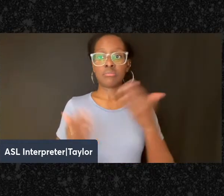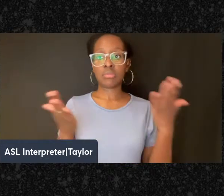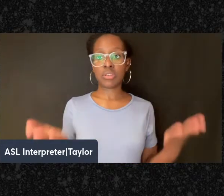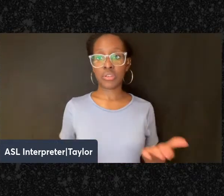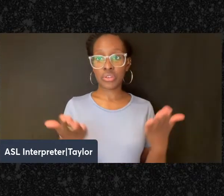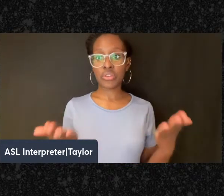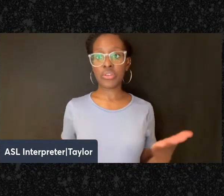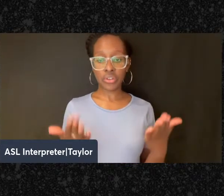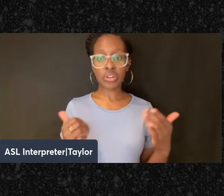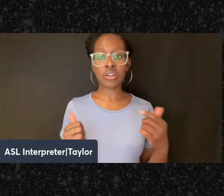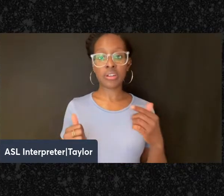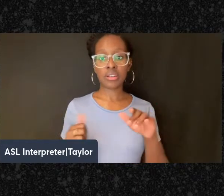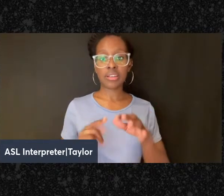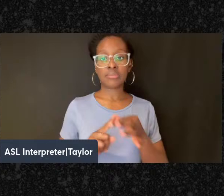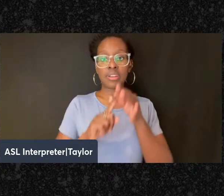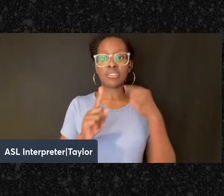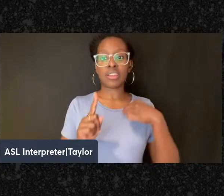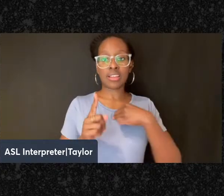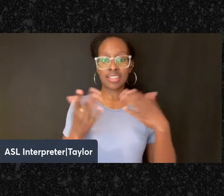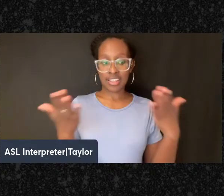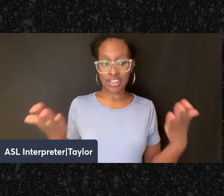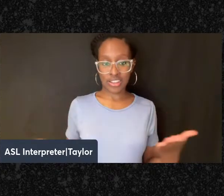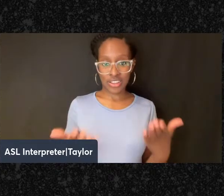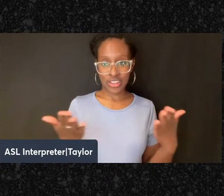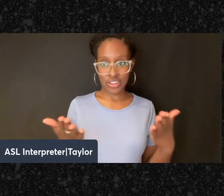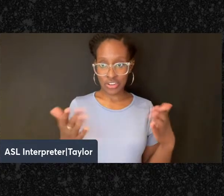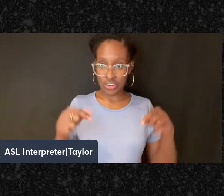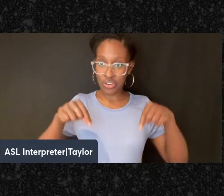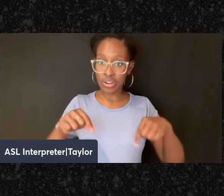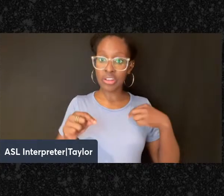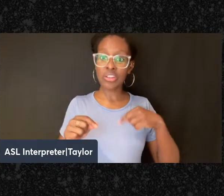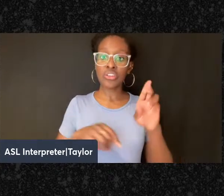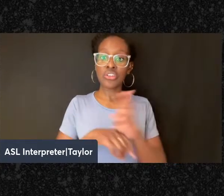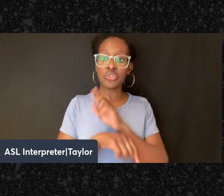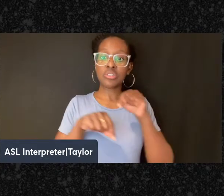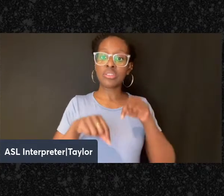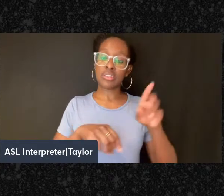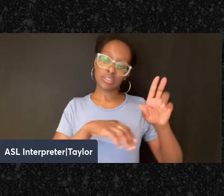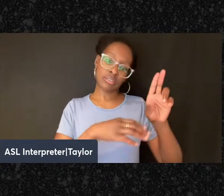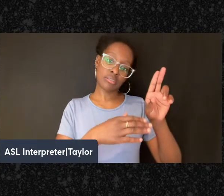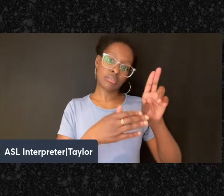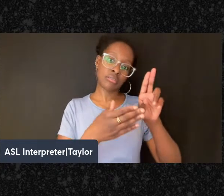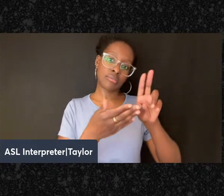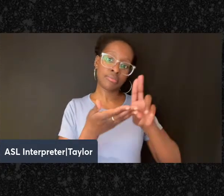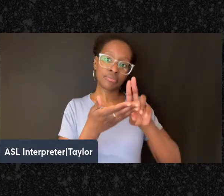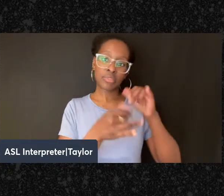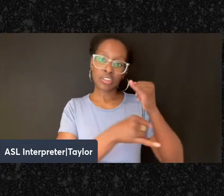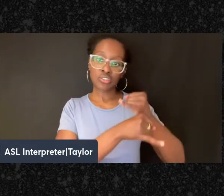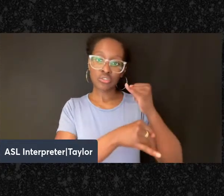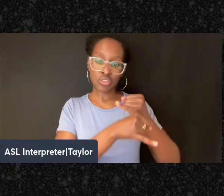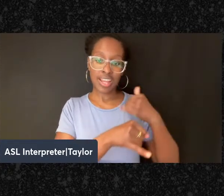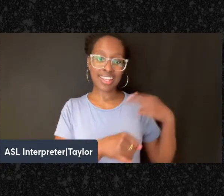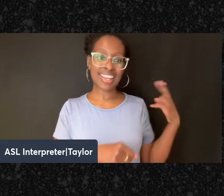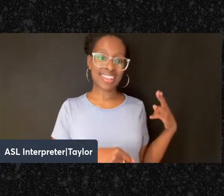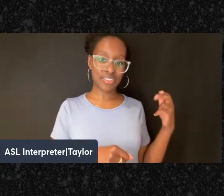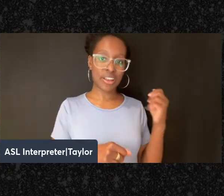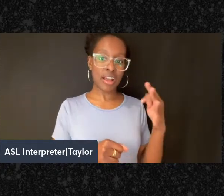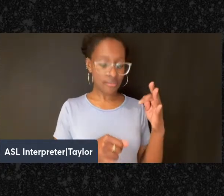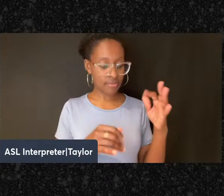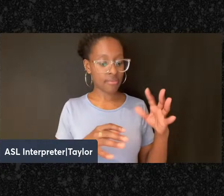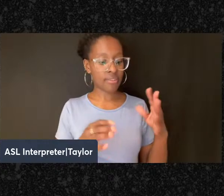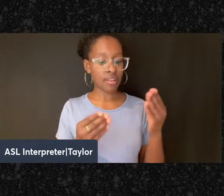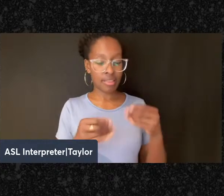us especially at Barnard on this campus, using the resources of this institution, has been enabled by a history of both land and labor